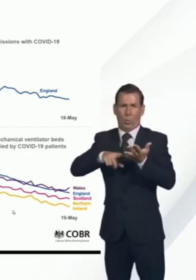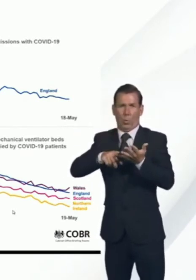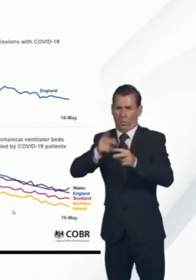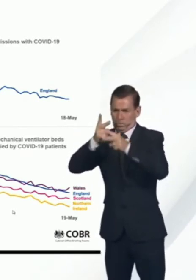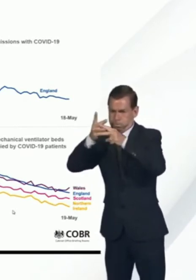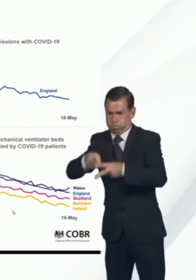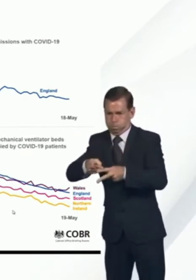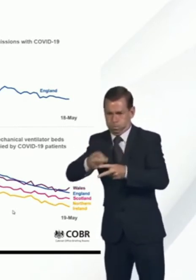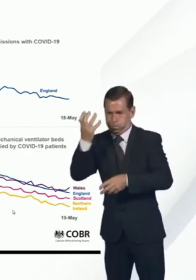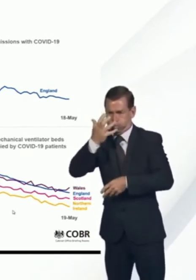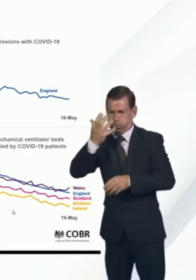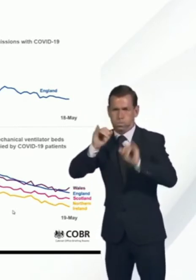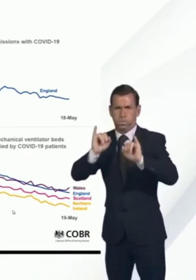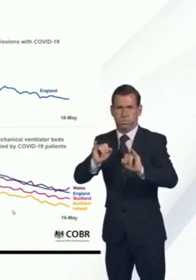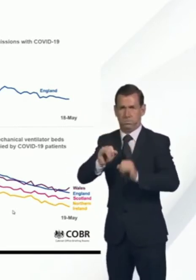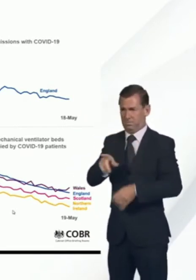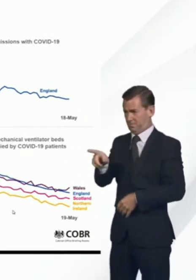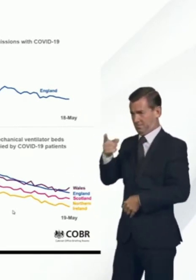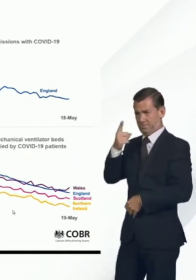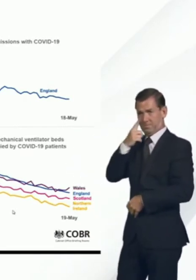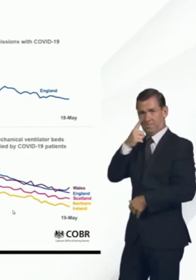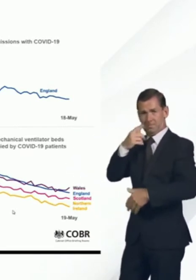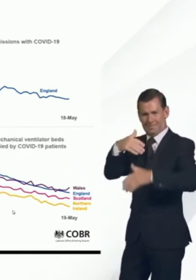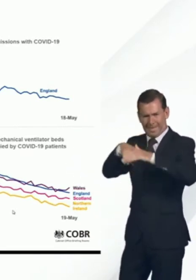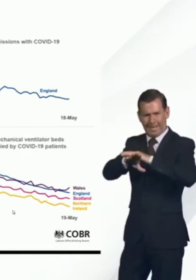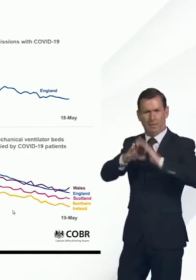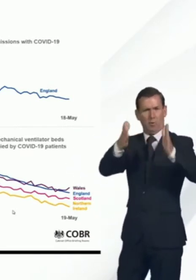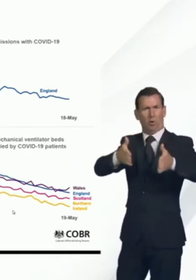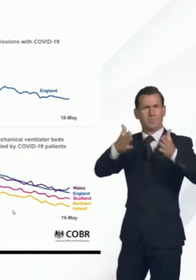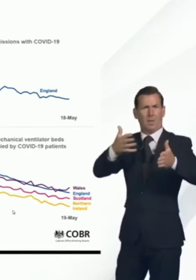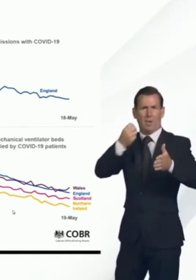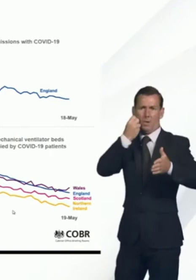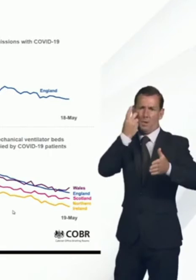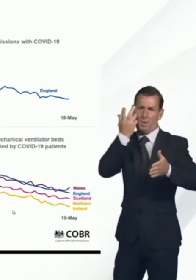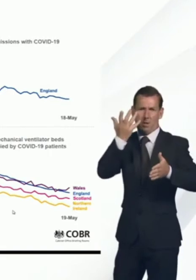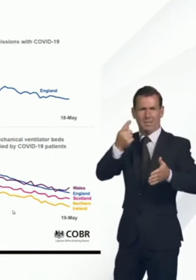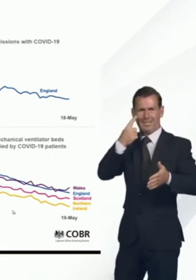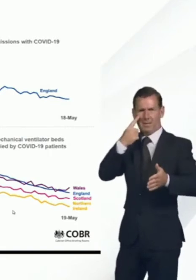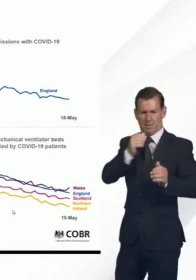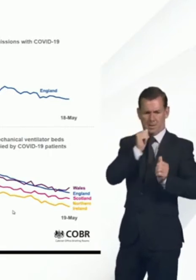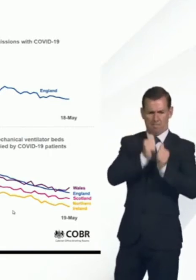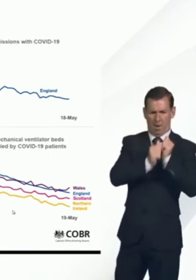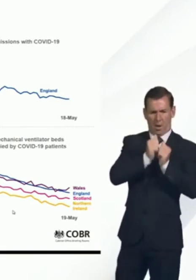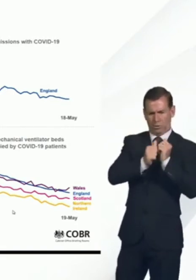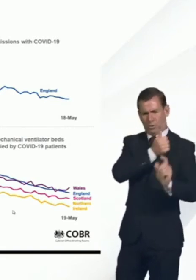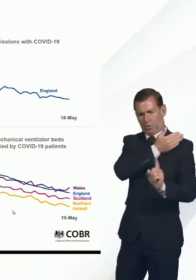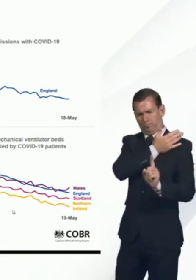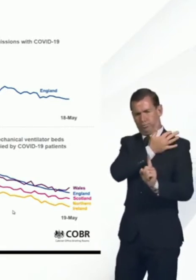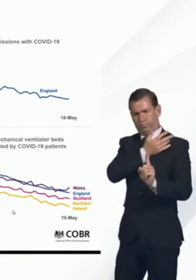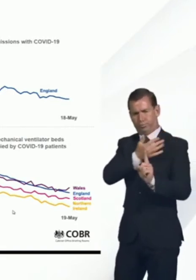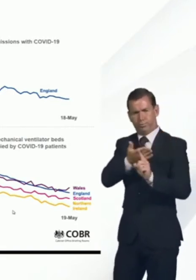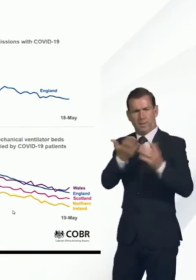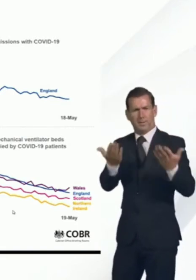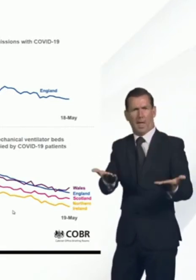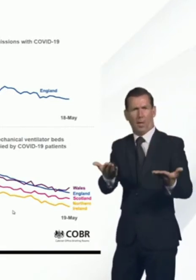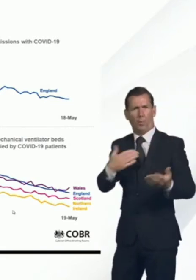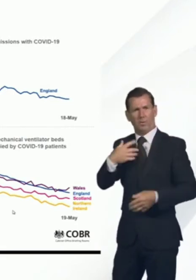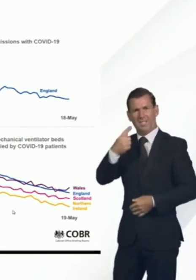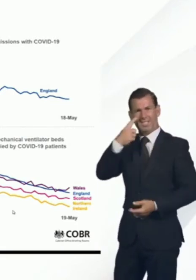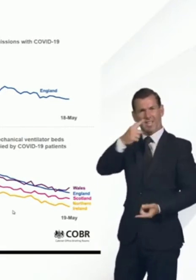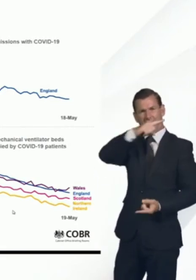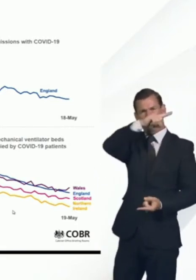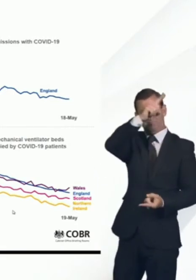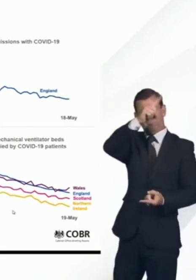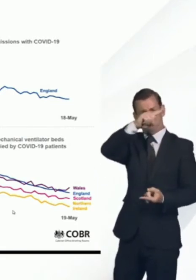So this shows the new daily admissions with COVID-19 from March through to now. You can see that that